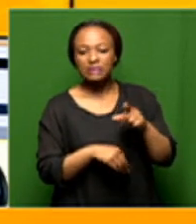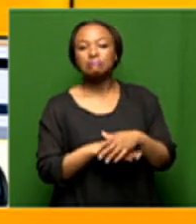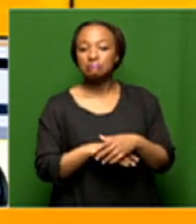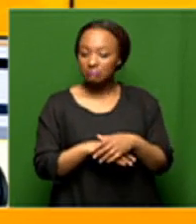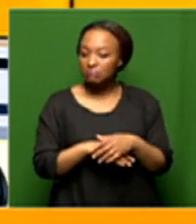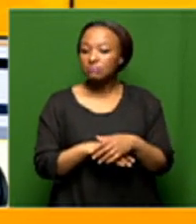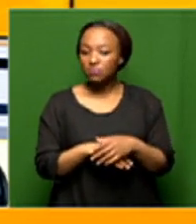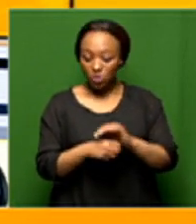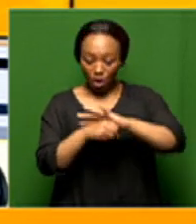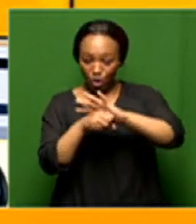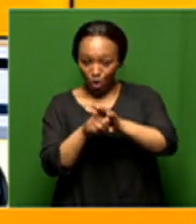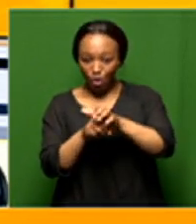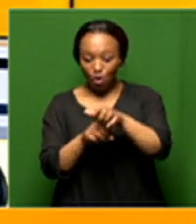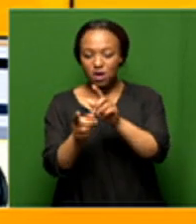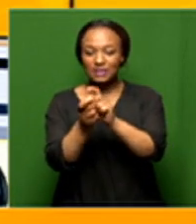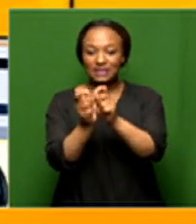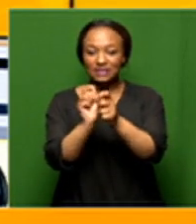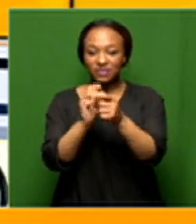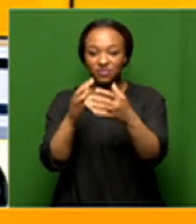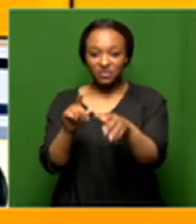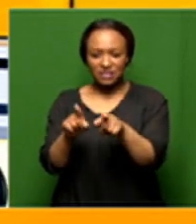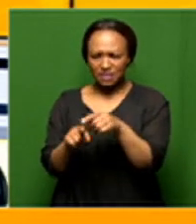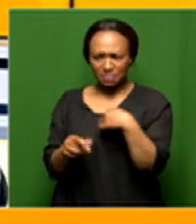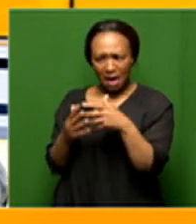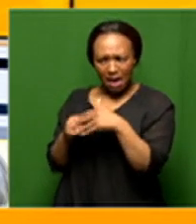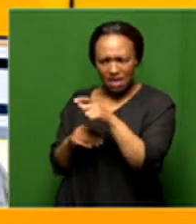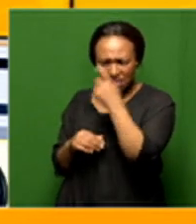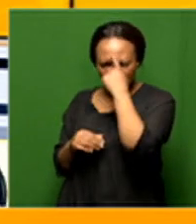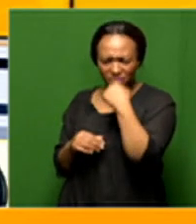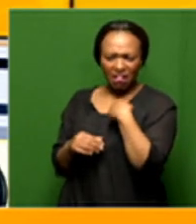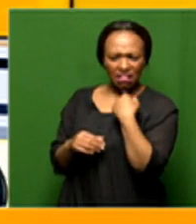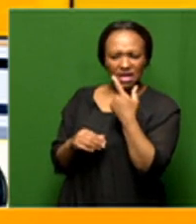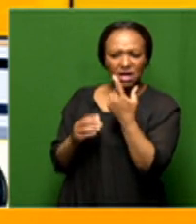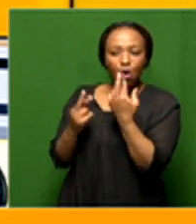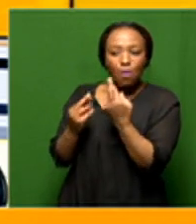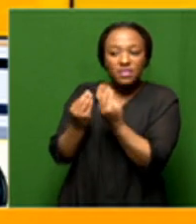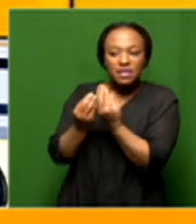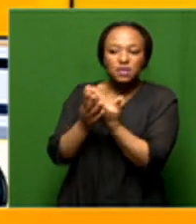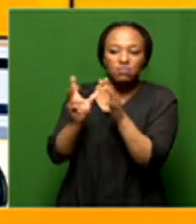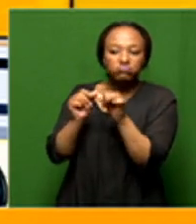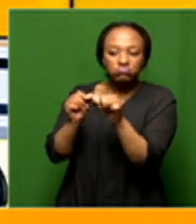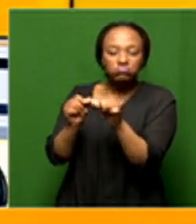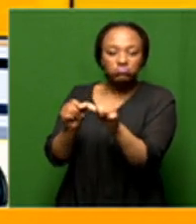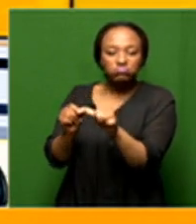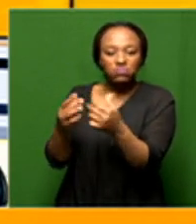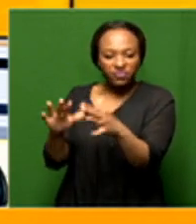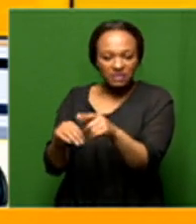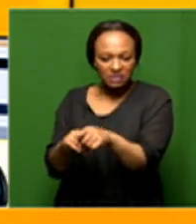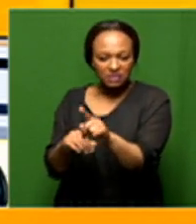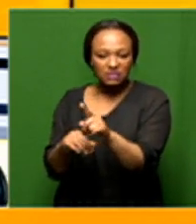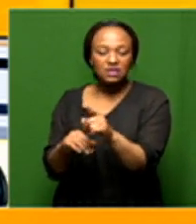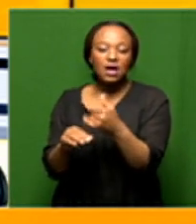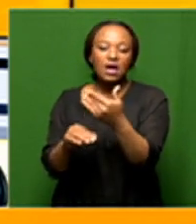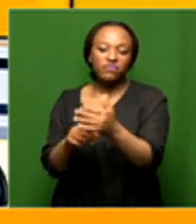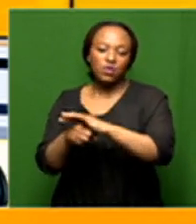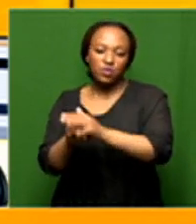all being brought on by a pandemic is there anything else that you've kind of felt that you hope stays after this it's an interesting one because in